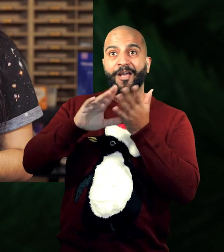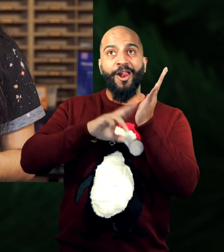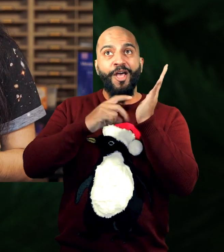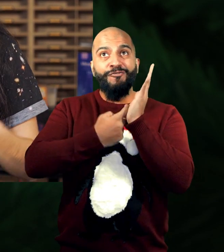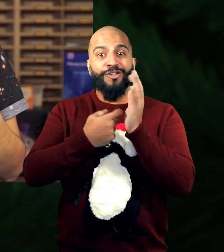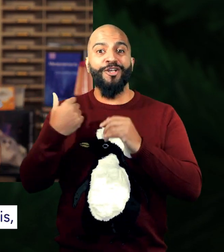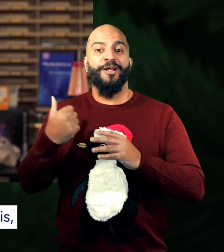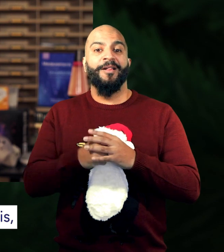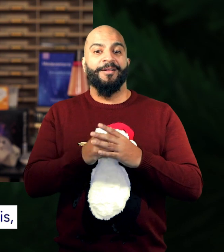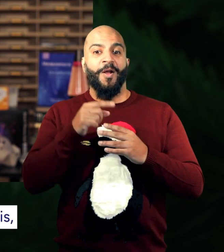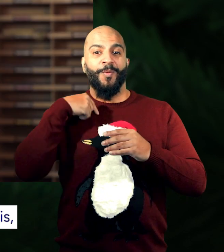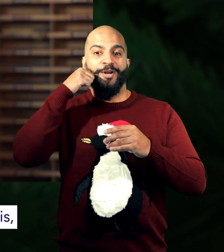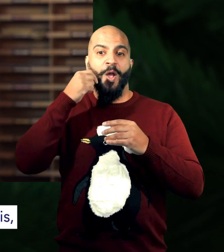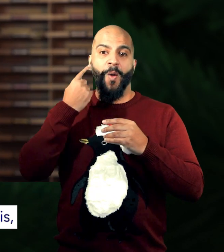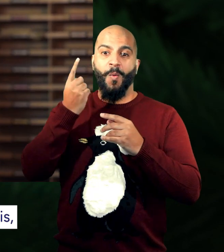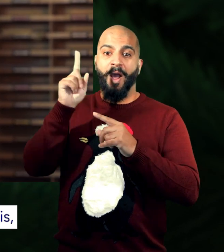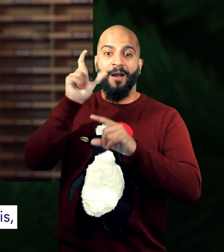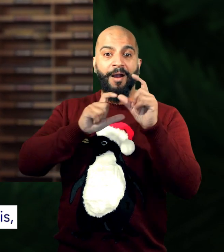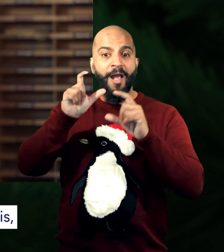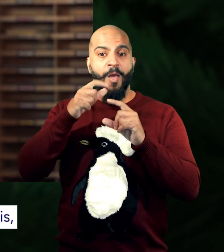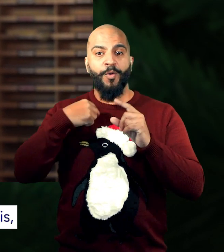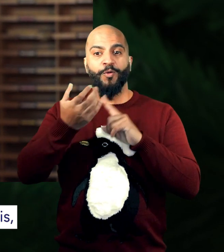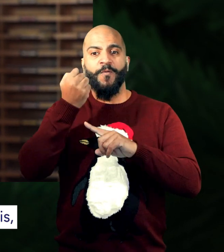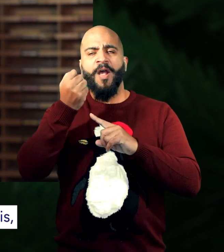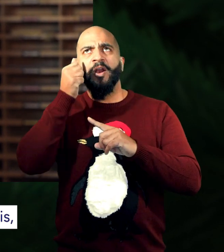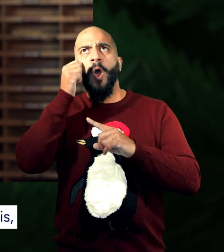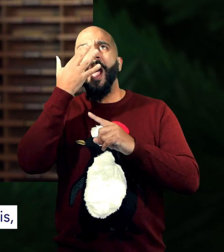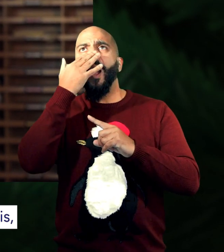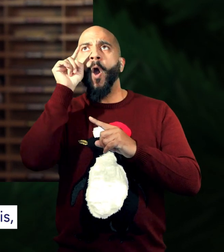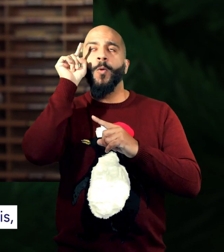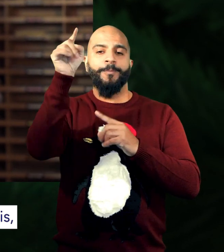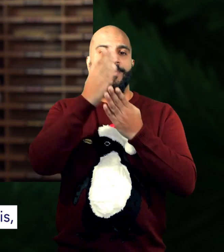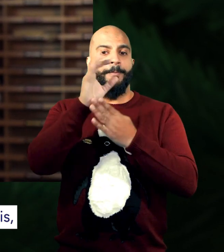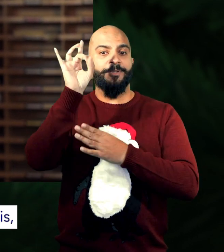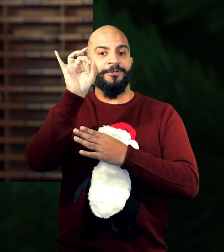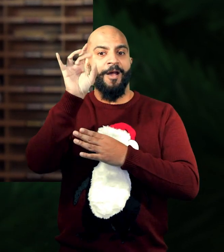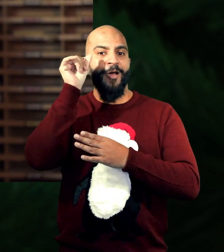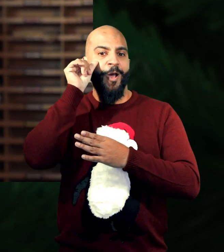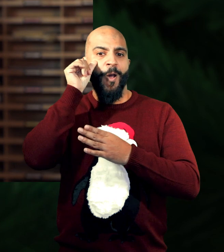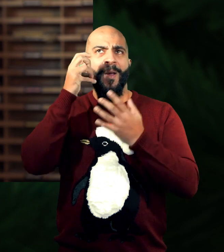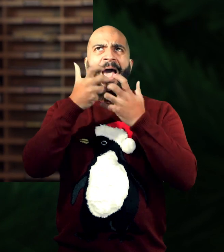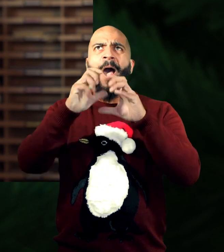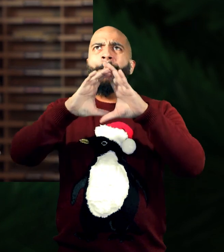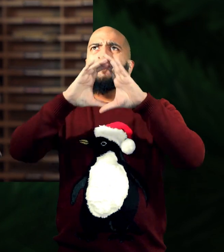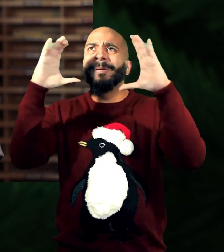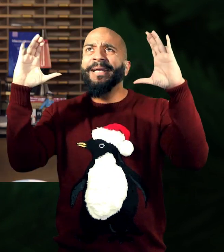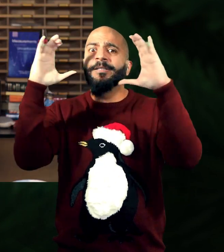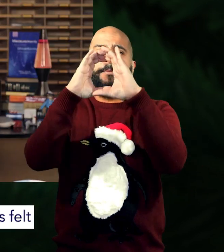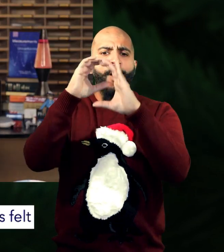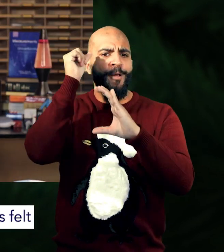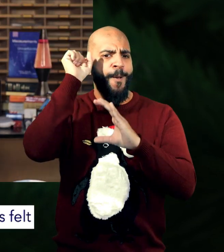Norris Russell, we know that we can find out what colour the stars should be if we just know how old the star is and how big it is.